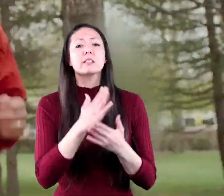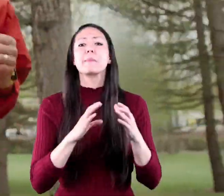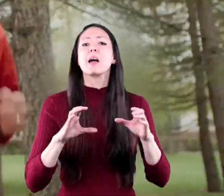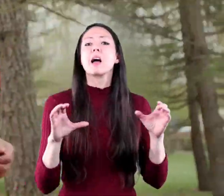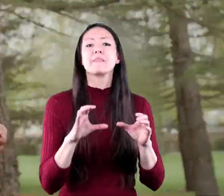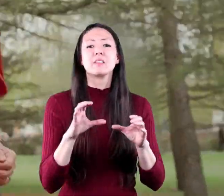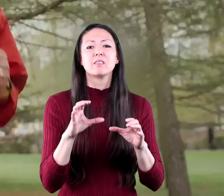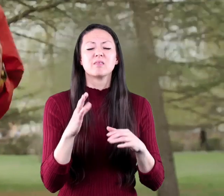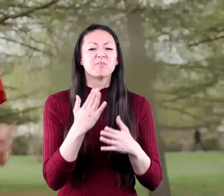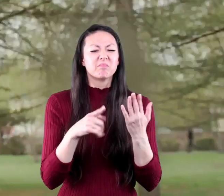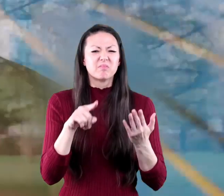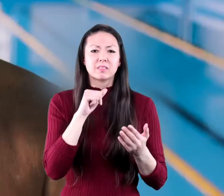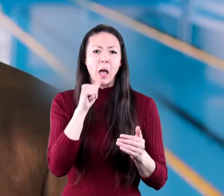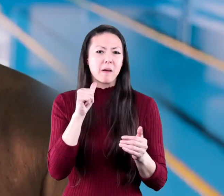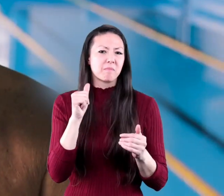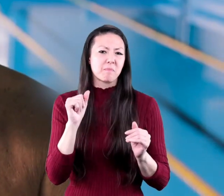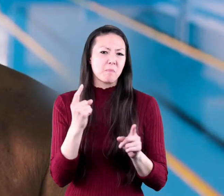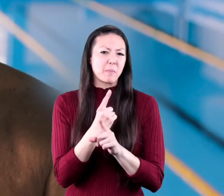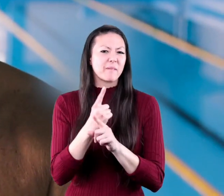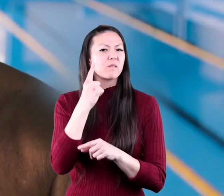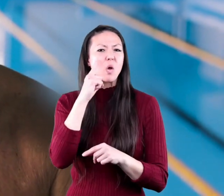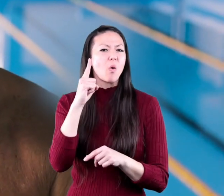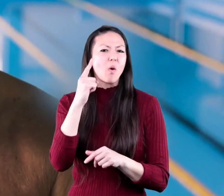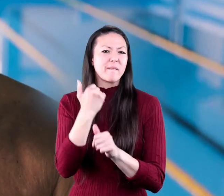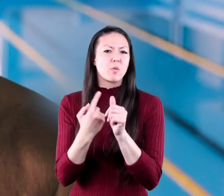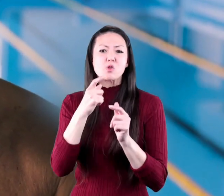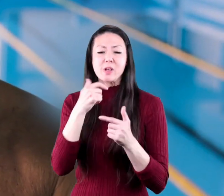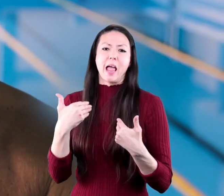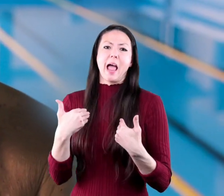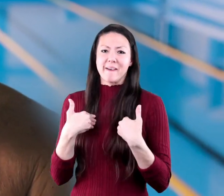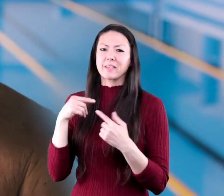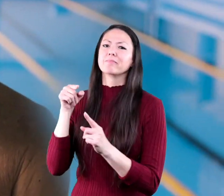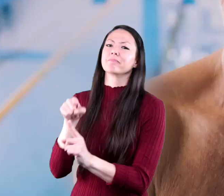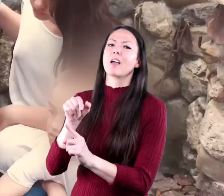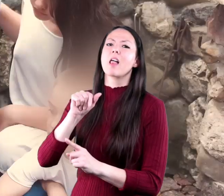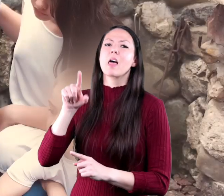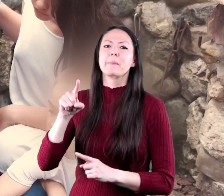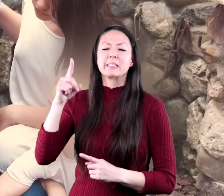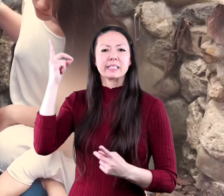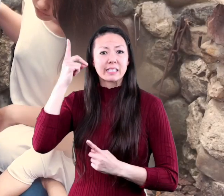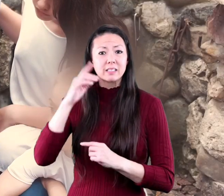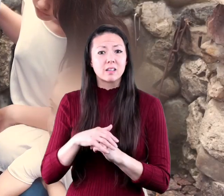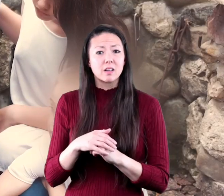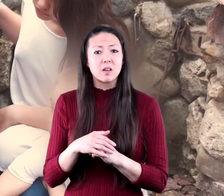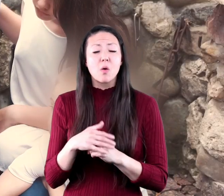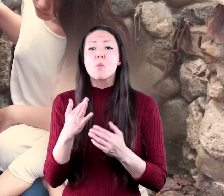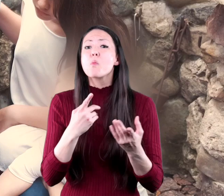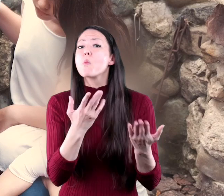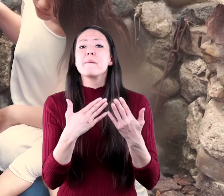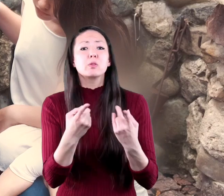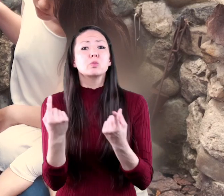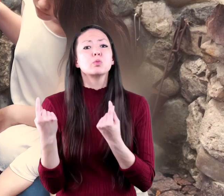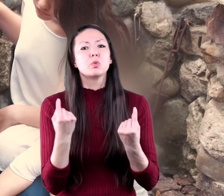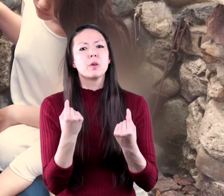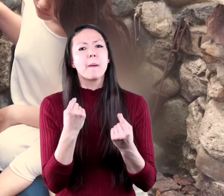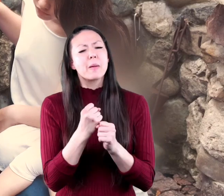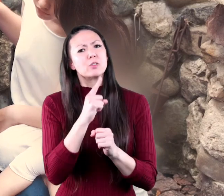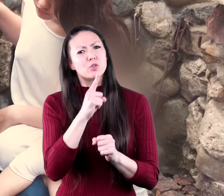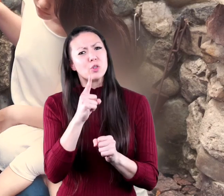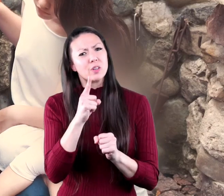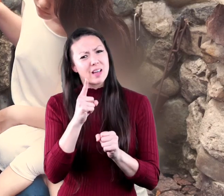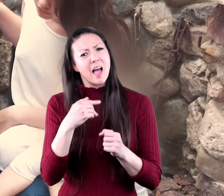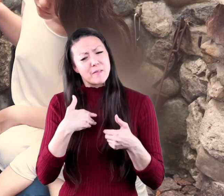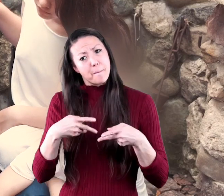activities will not be appropriate for everyone that has Alzheimer's whatever you choose to do be sure you have